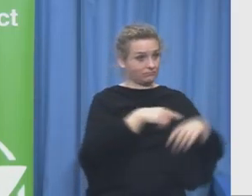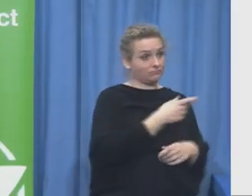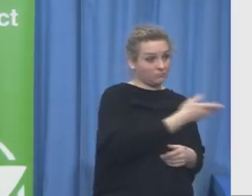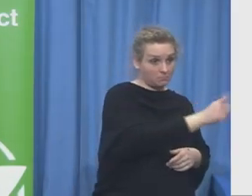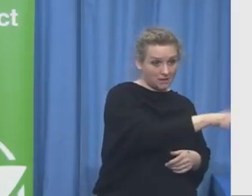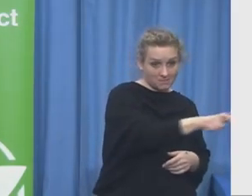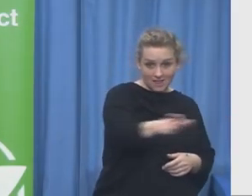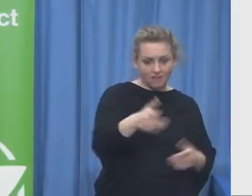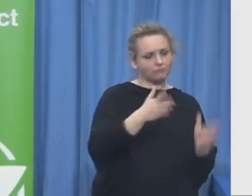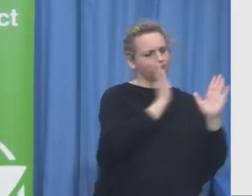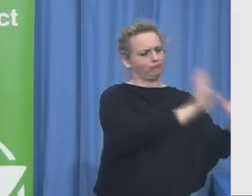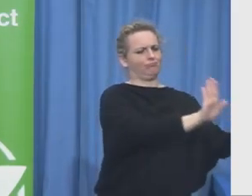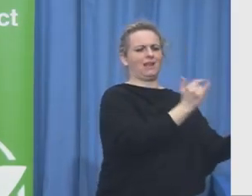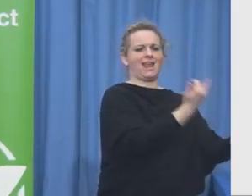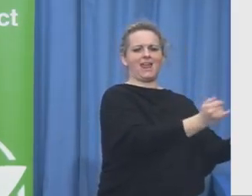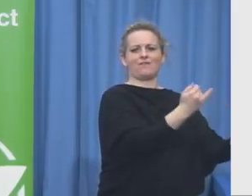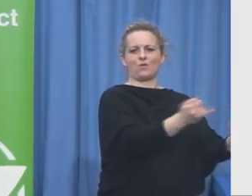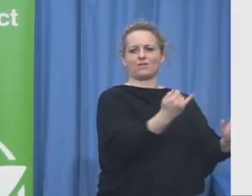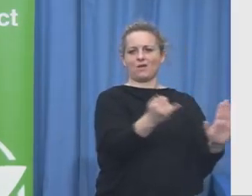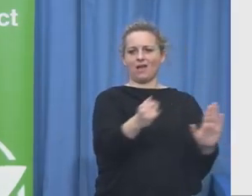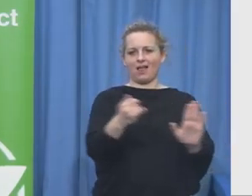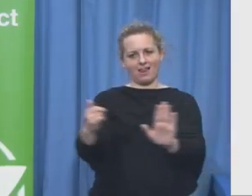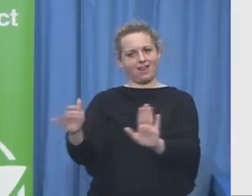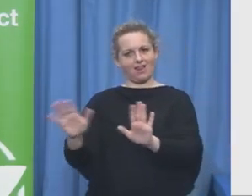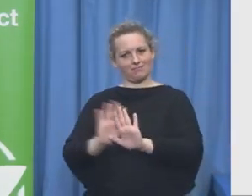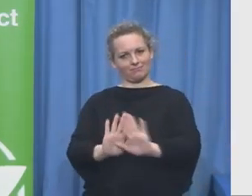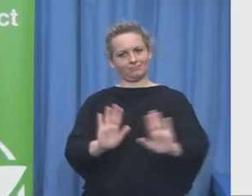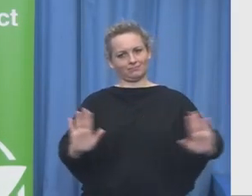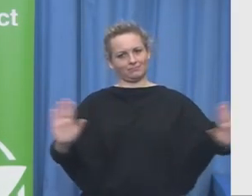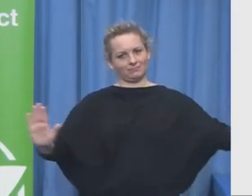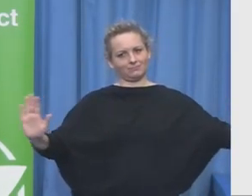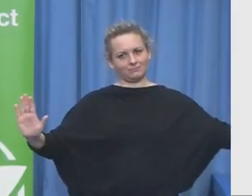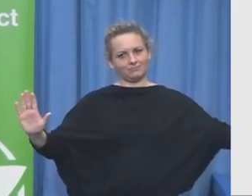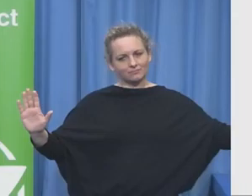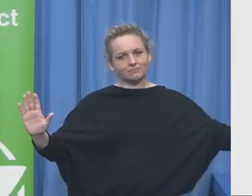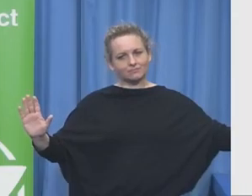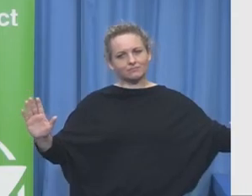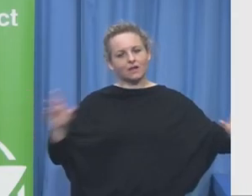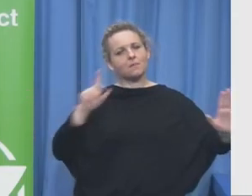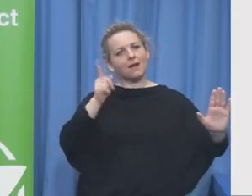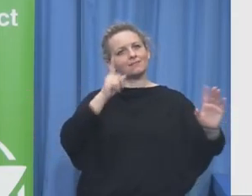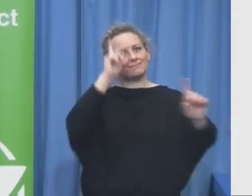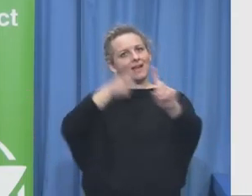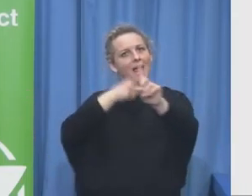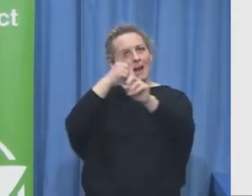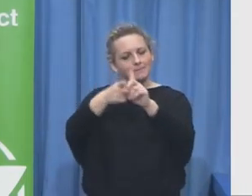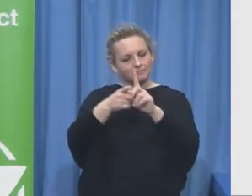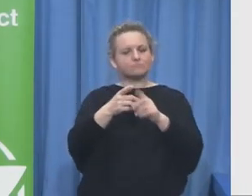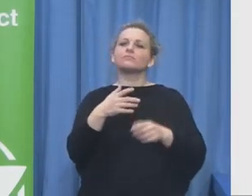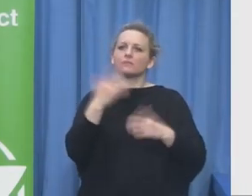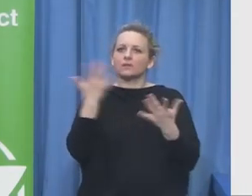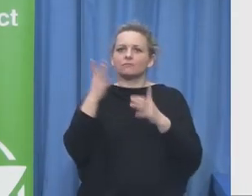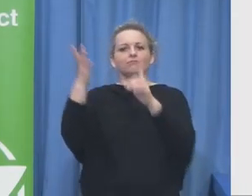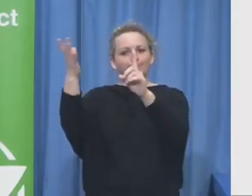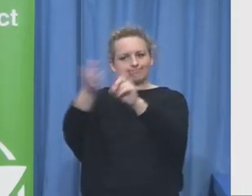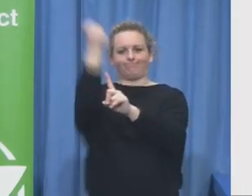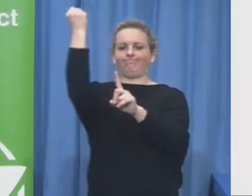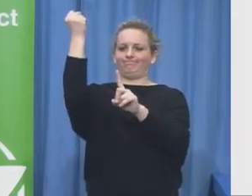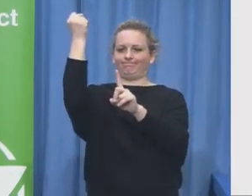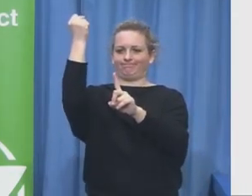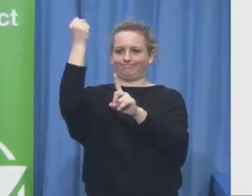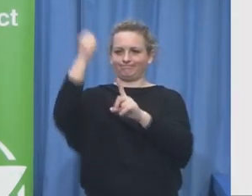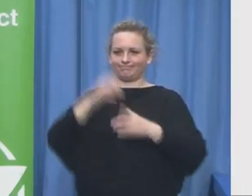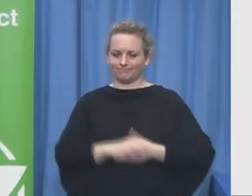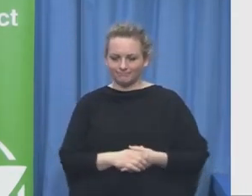few of the logos there to just share with you that there are partnerships that are successful